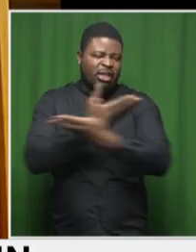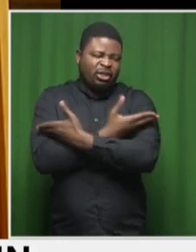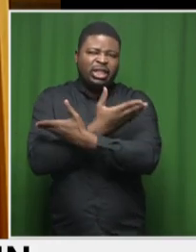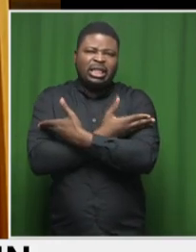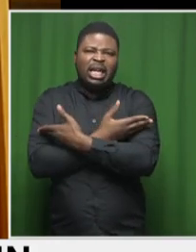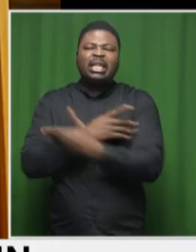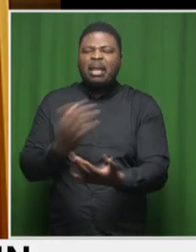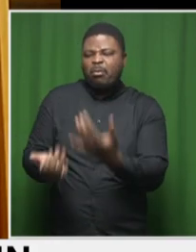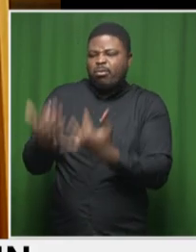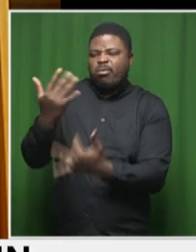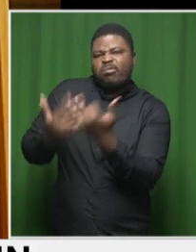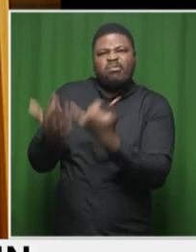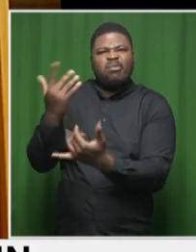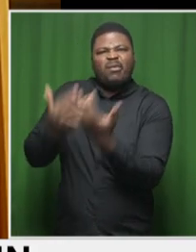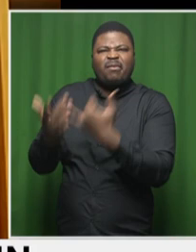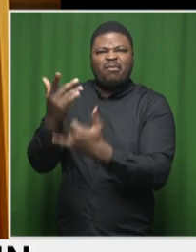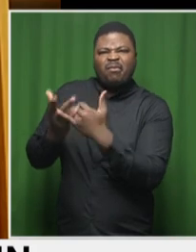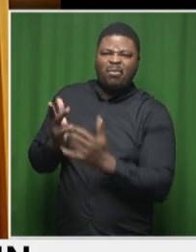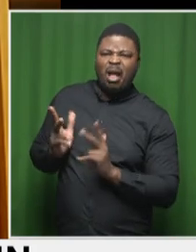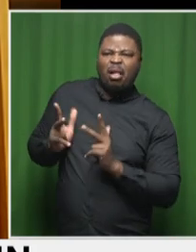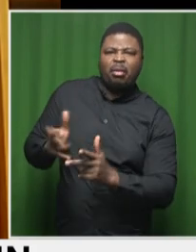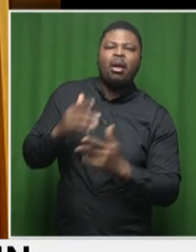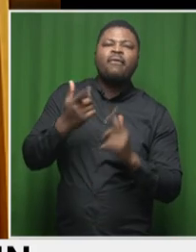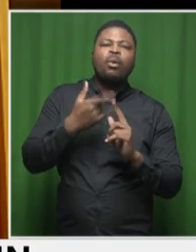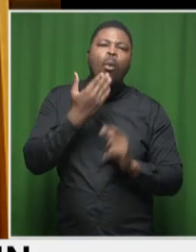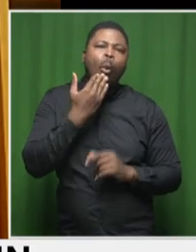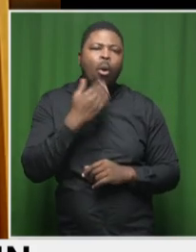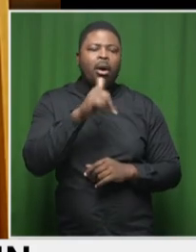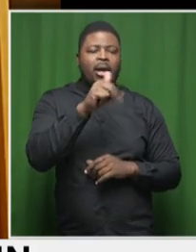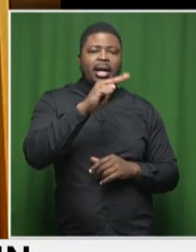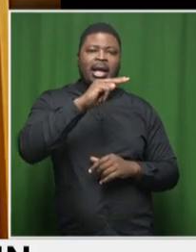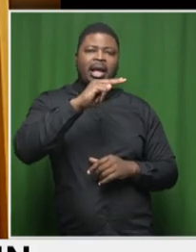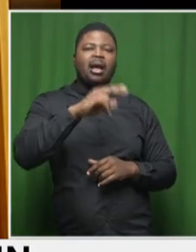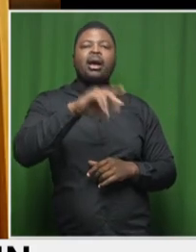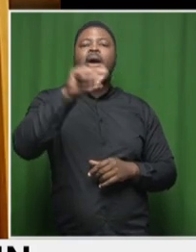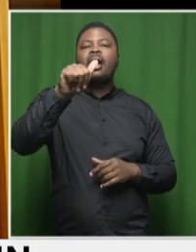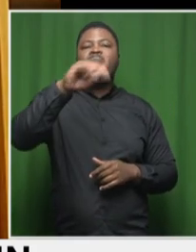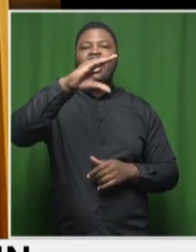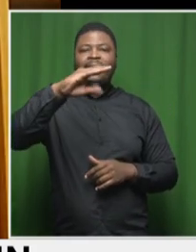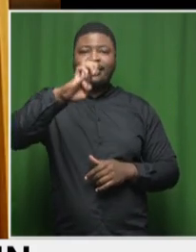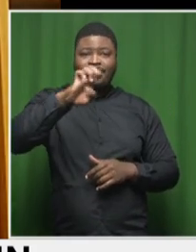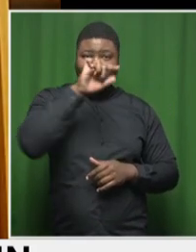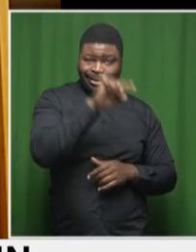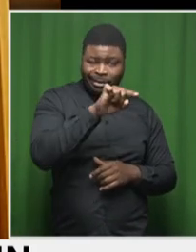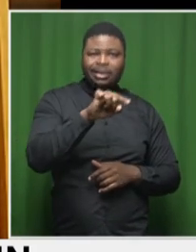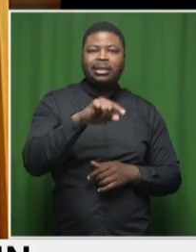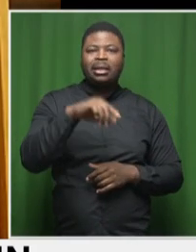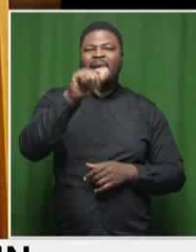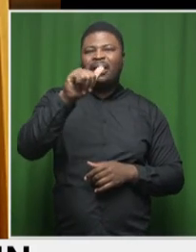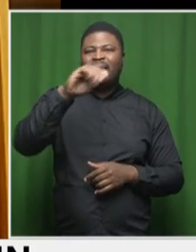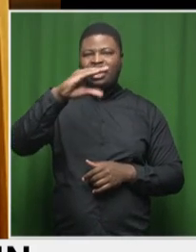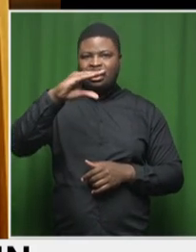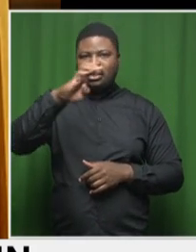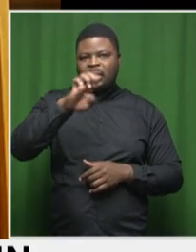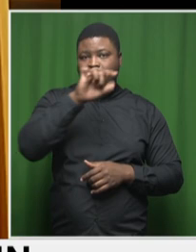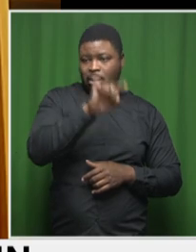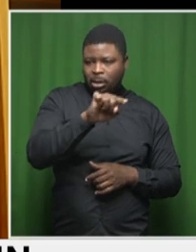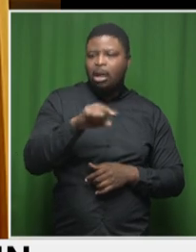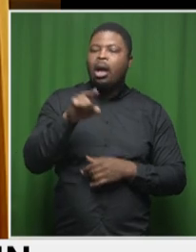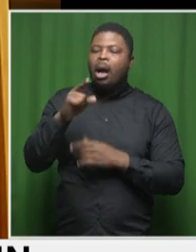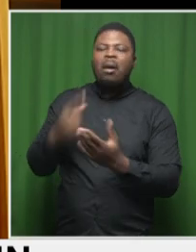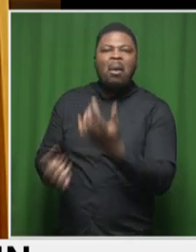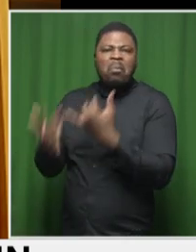I do not think there are too many supporters of the, or even often that the Aish Mahashude